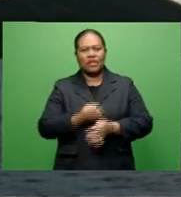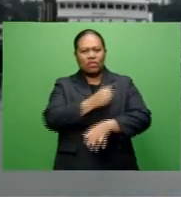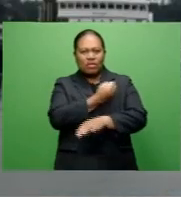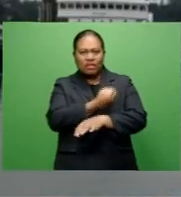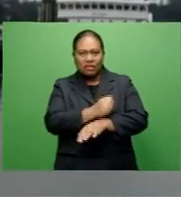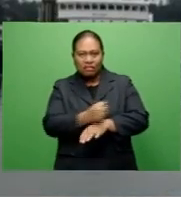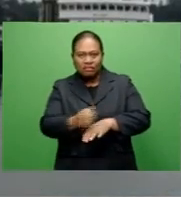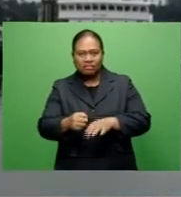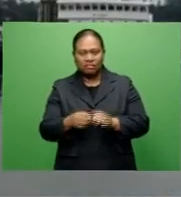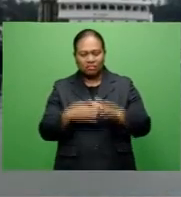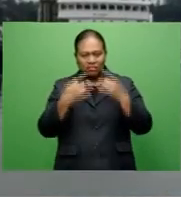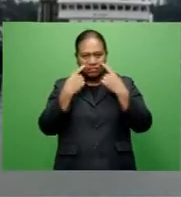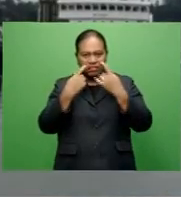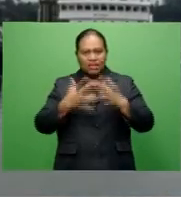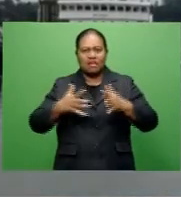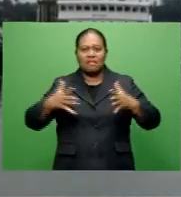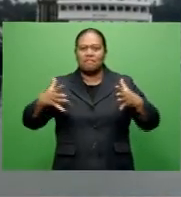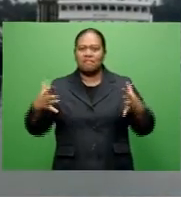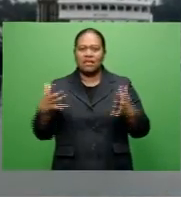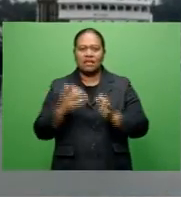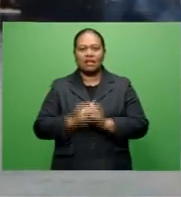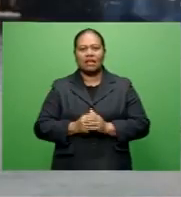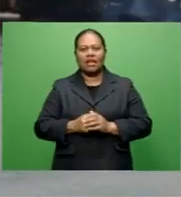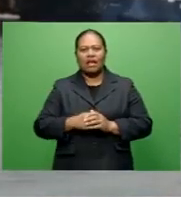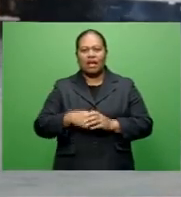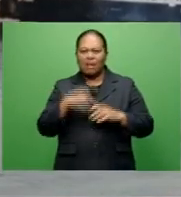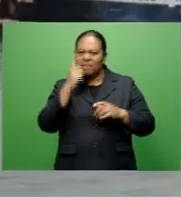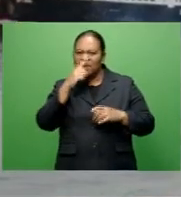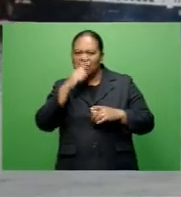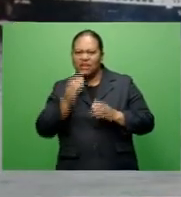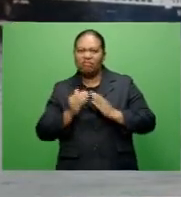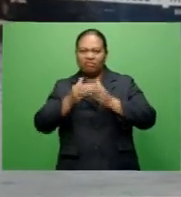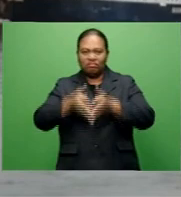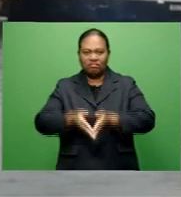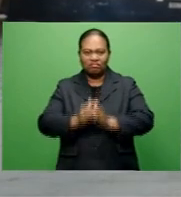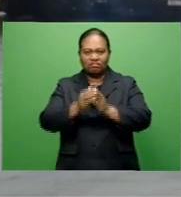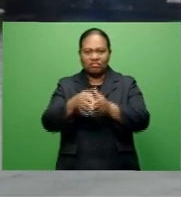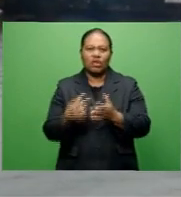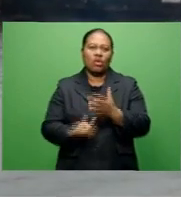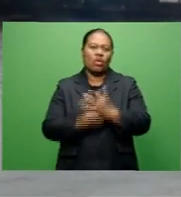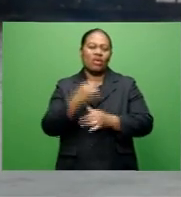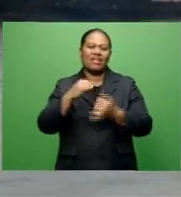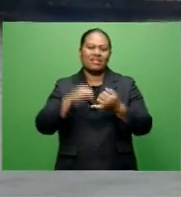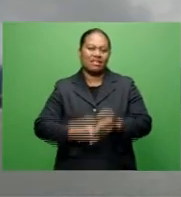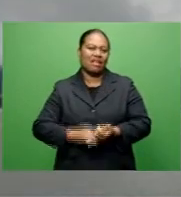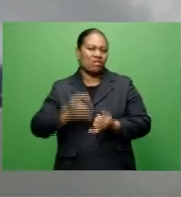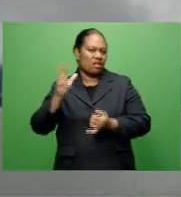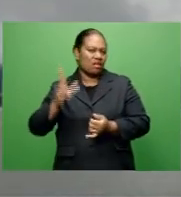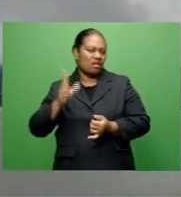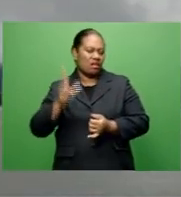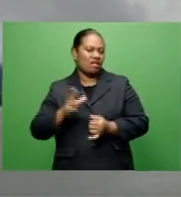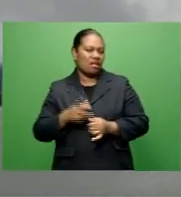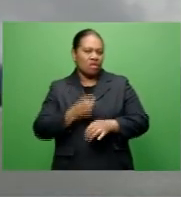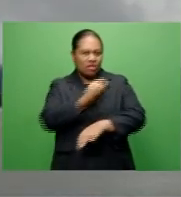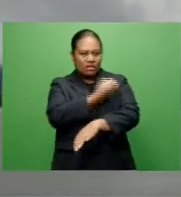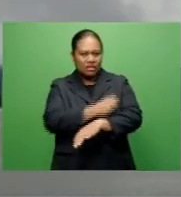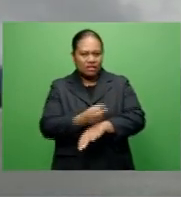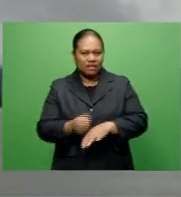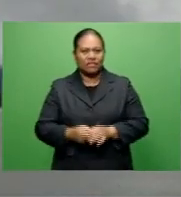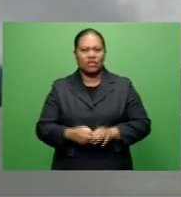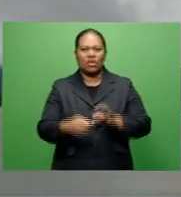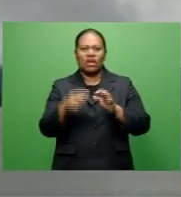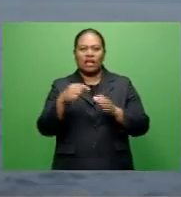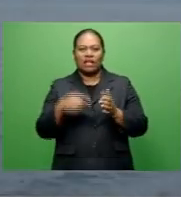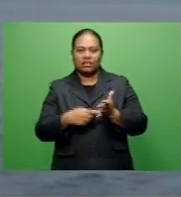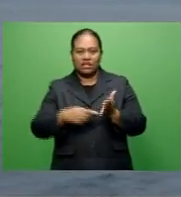this also includes large passenger ships that service other areas except for southern low waters. Tropical depression 09F